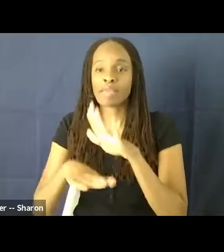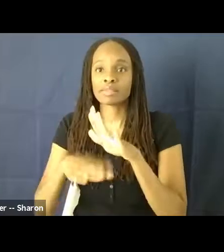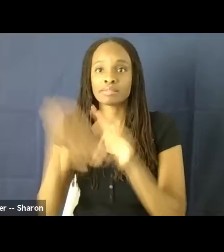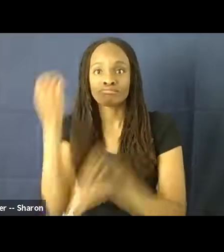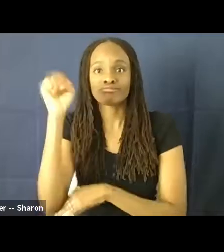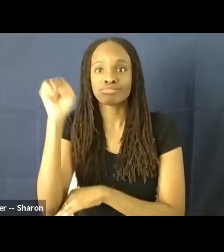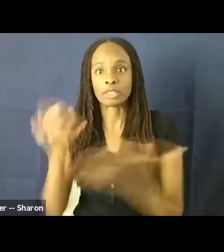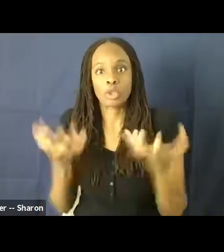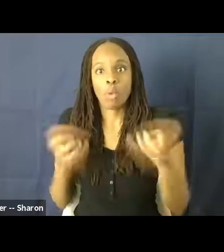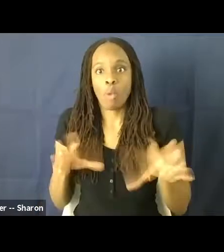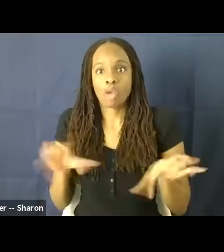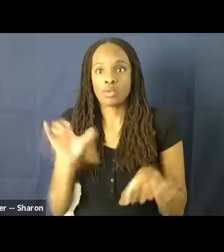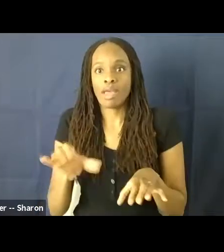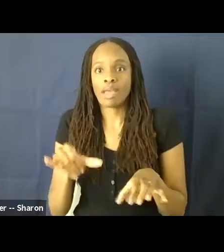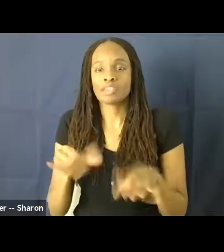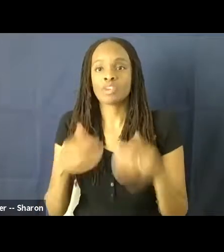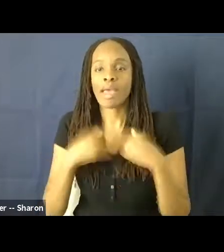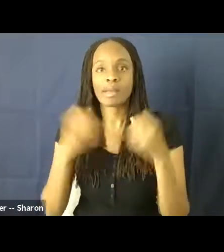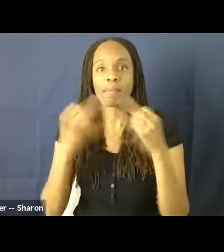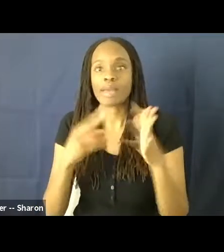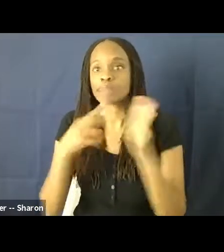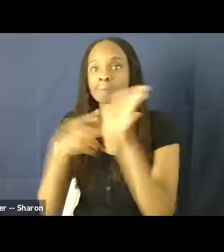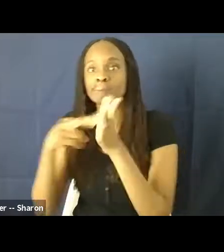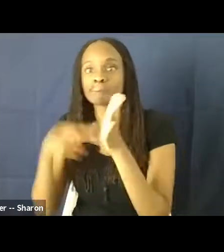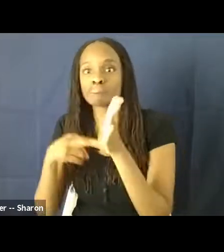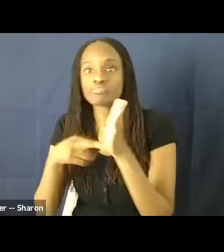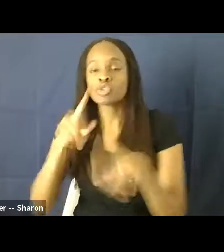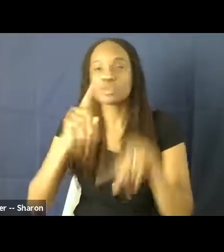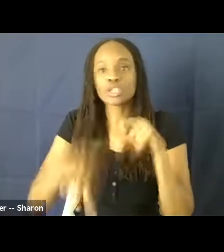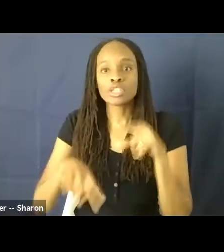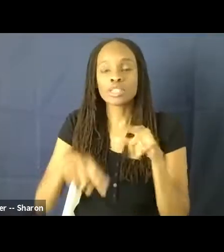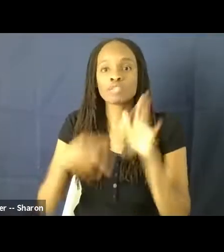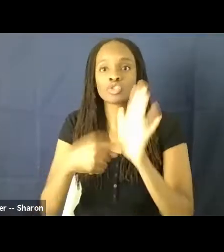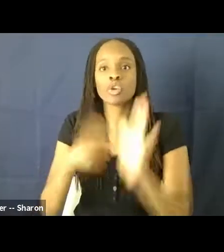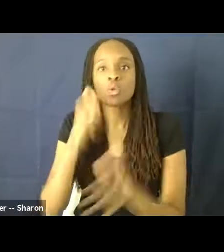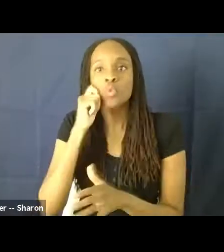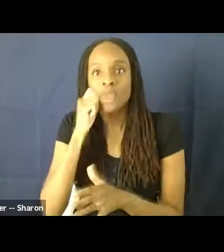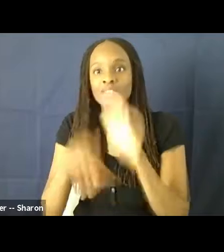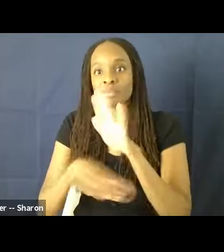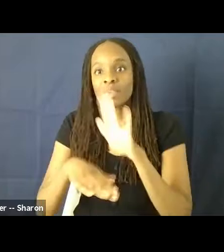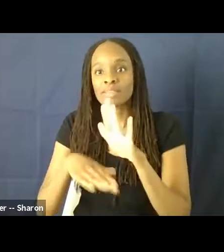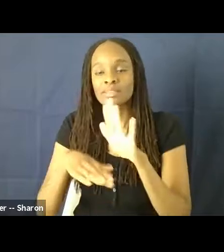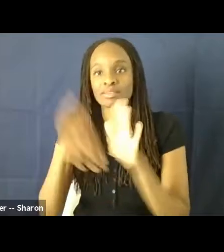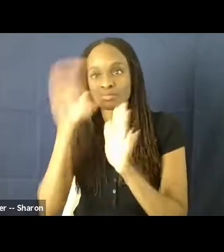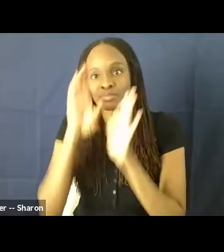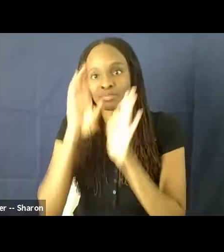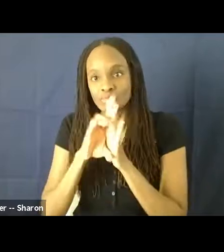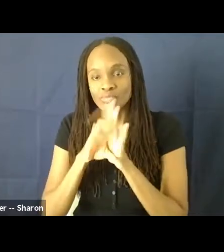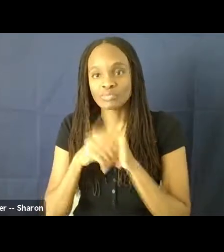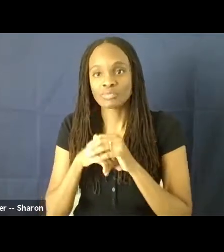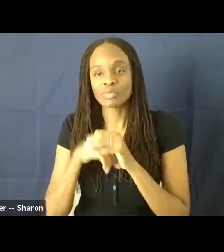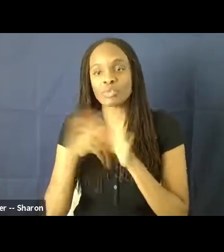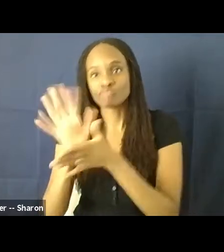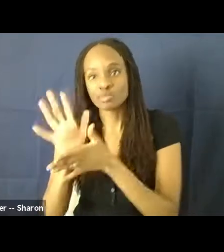that, right? And so they put in all of these ordinances to make it that you couldn't show race-based pictures because they were going to cause protests. And then